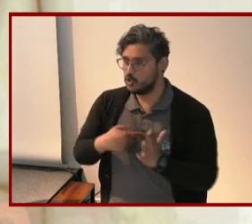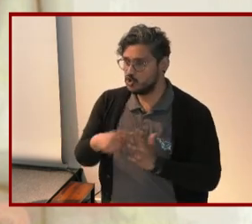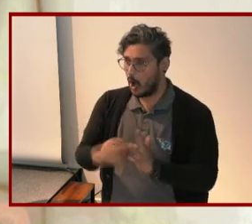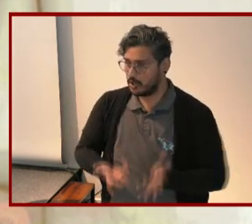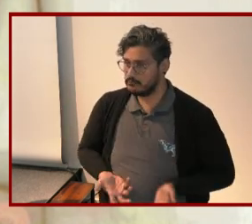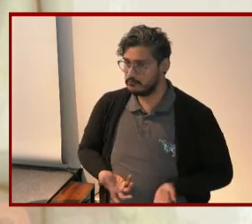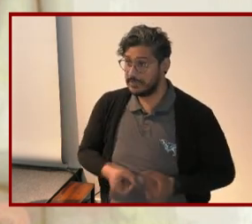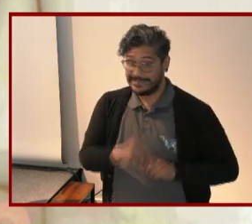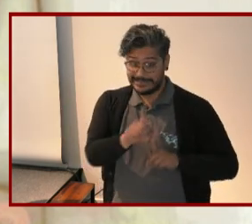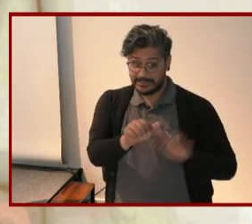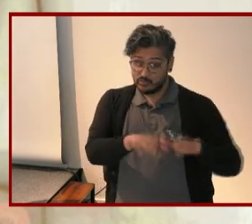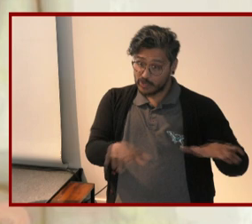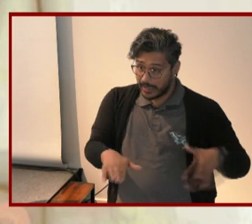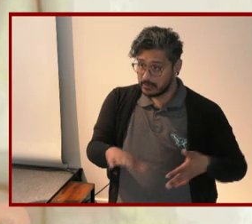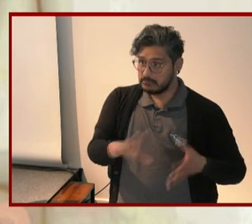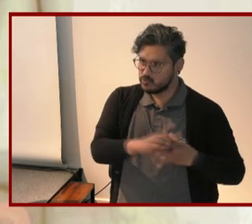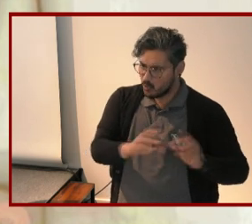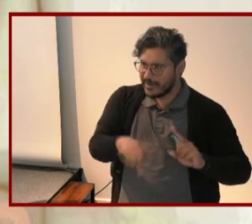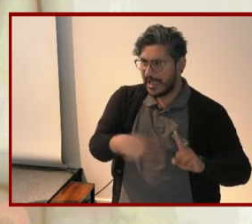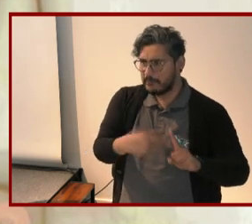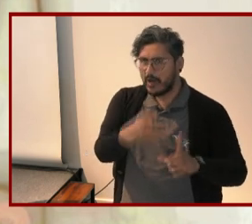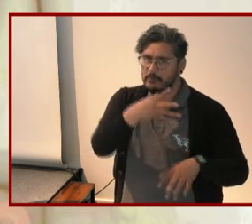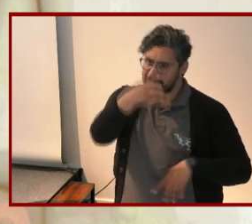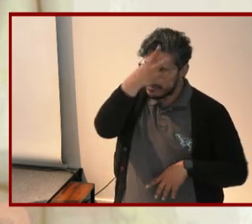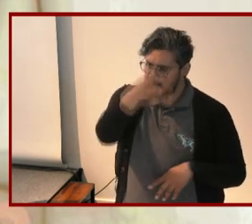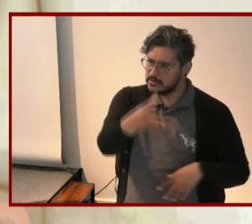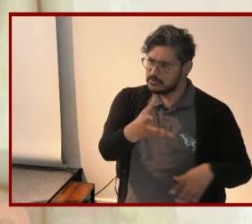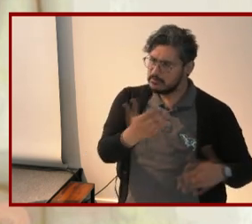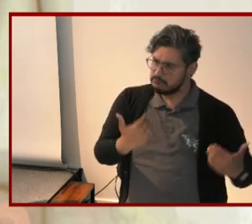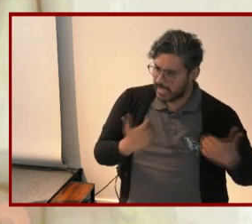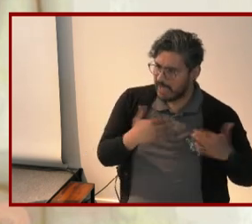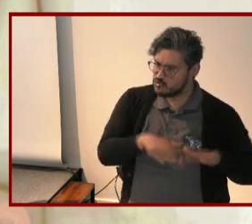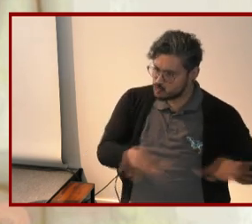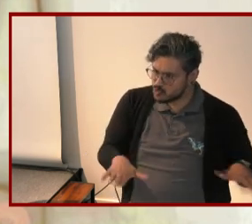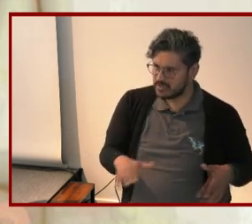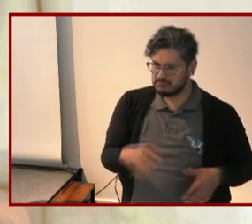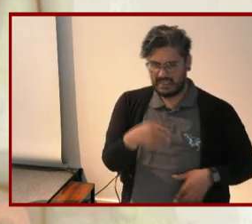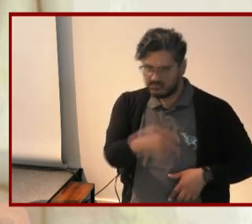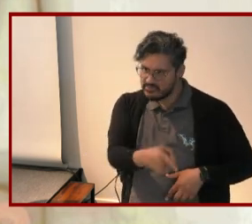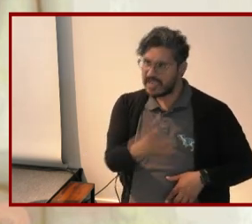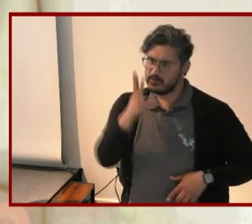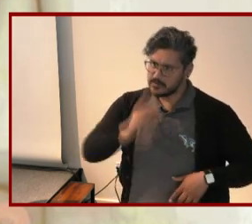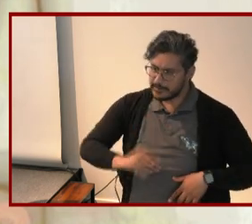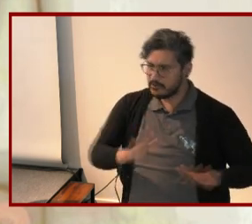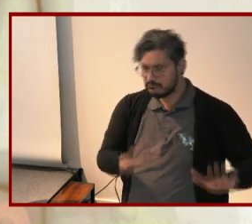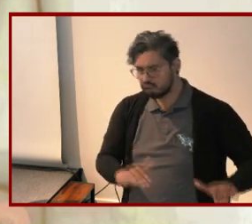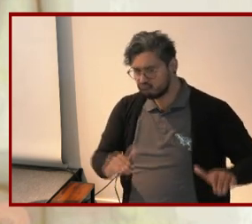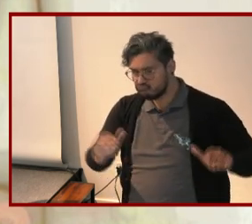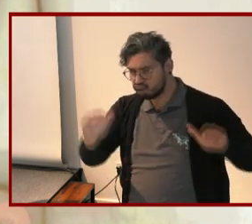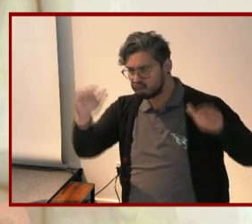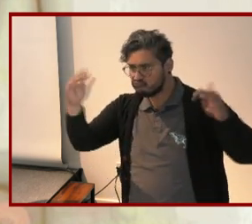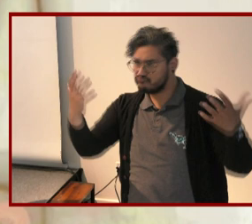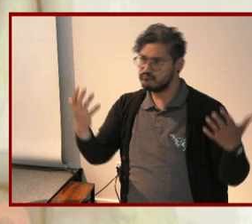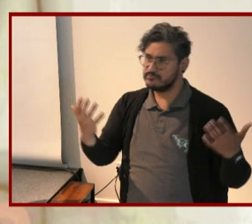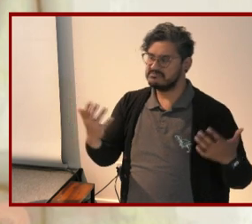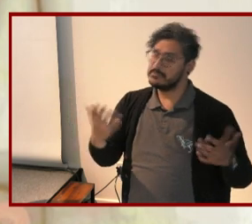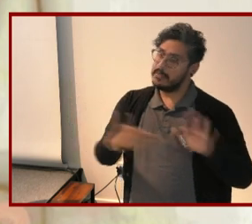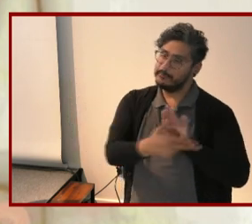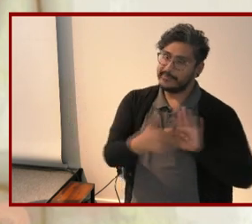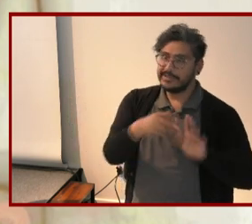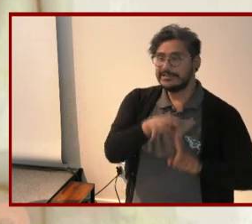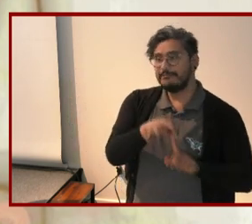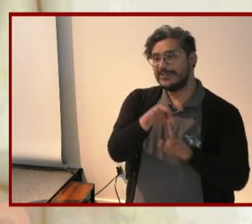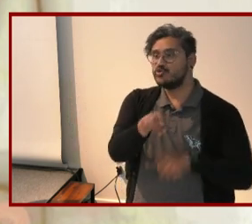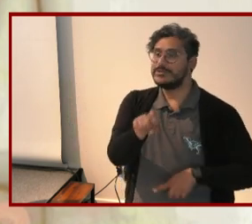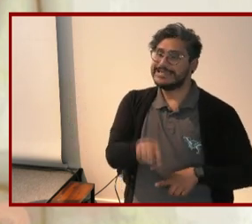book about the stories parents of kids with disabilities tell about raising their children they are sometimes called special needs memoirs